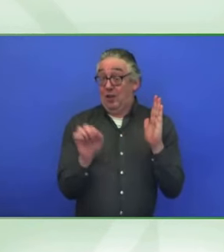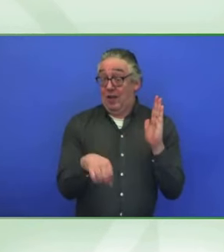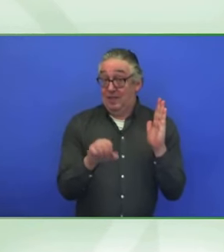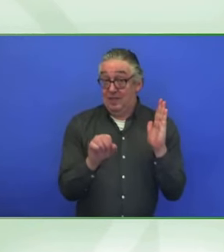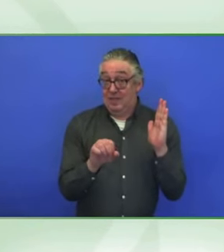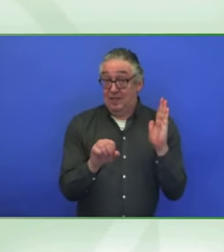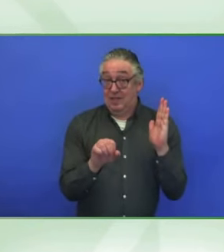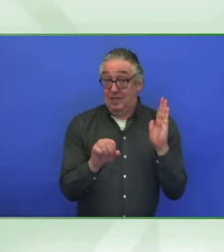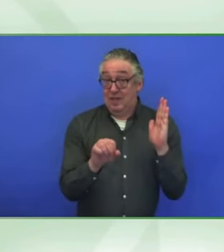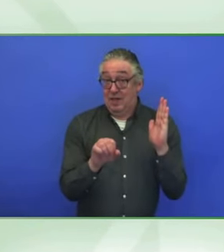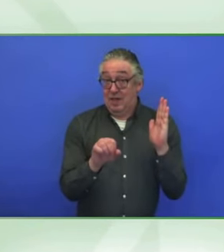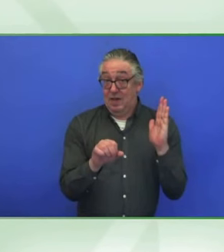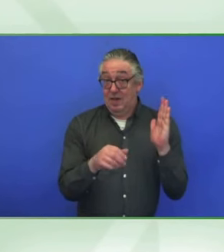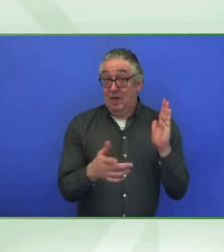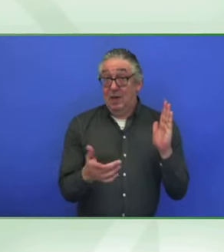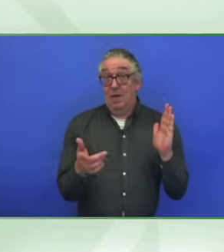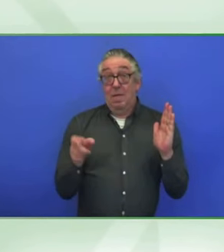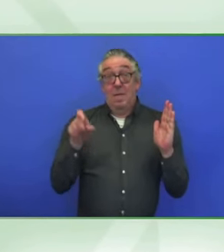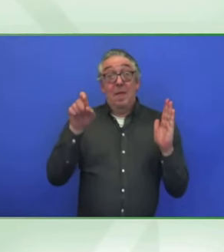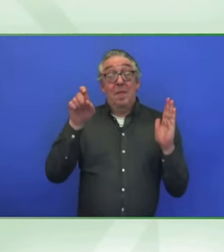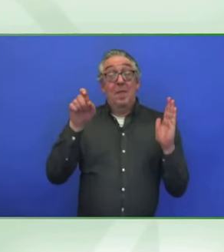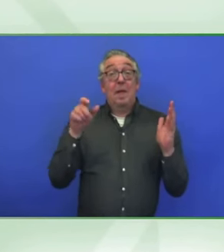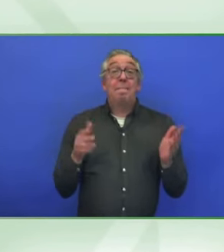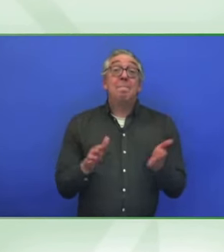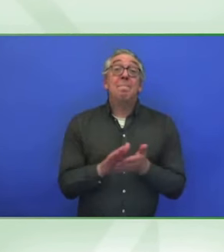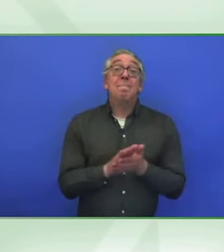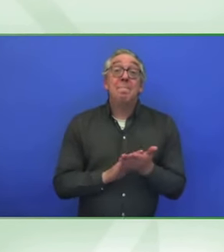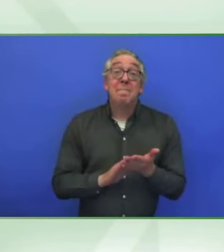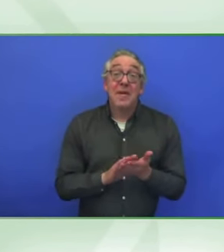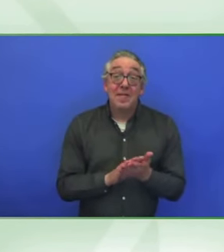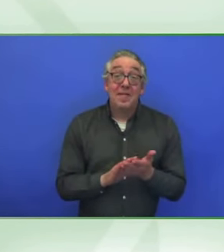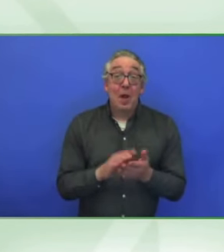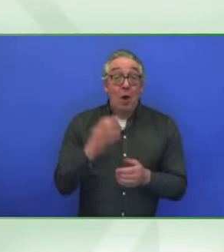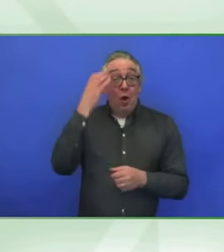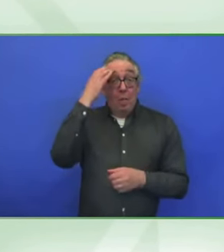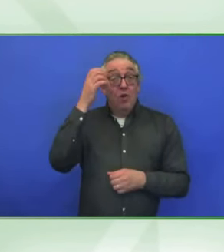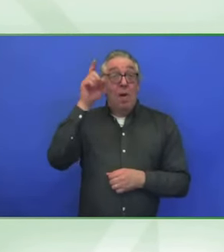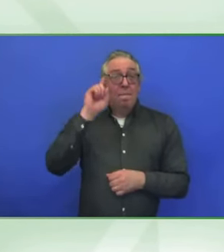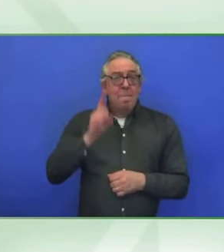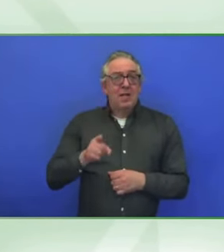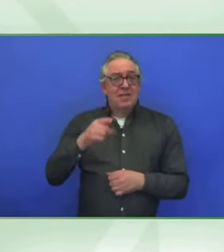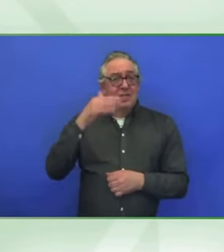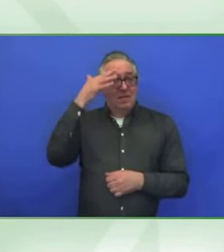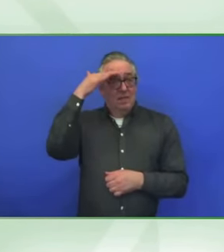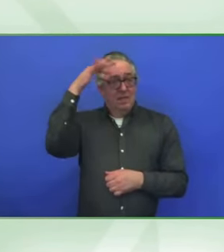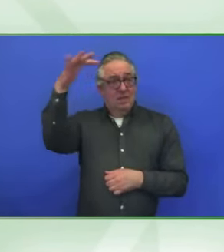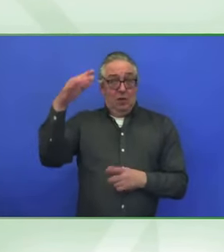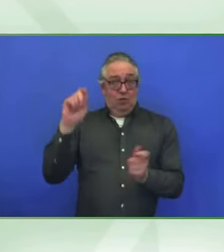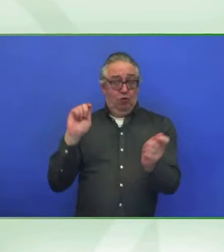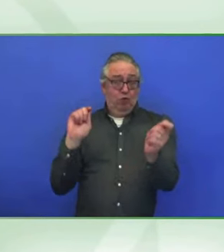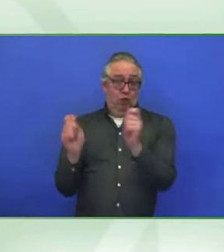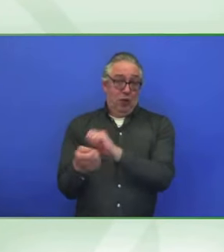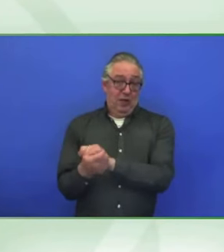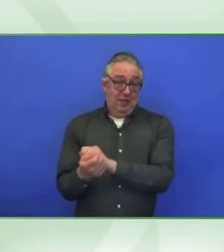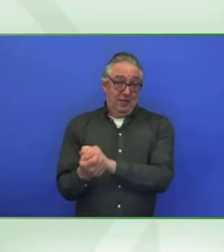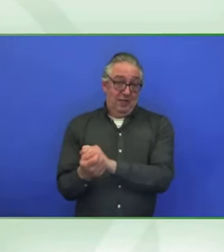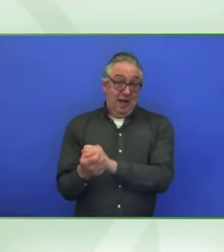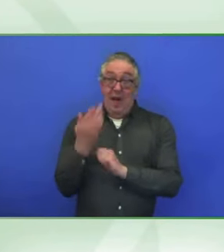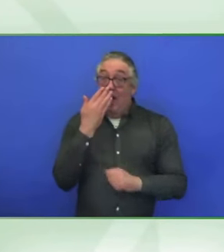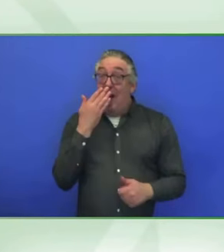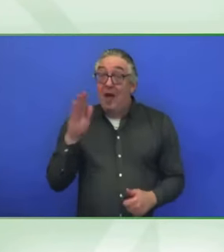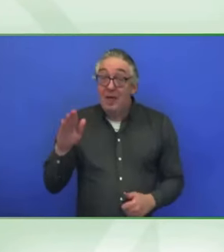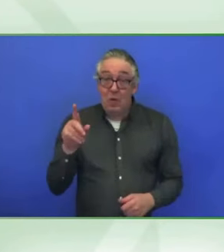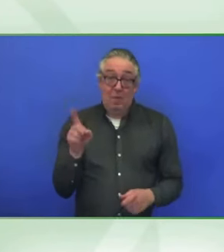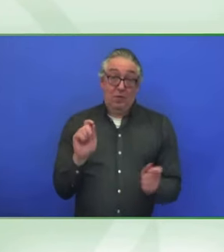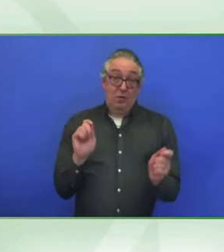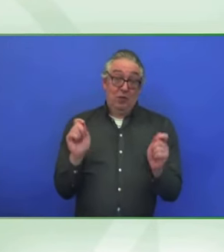and changes of mentality are not so easy. So, my question would be, what